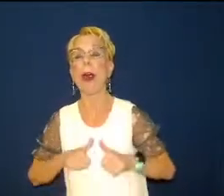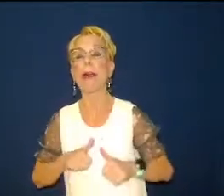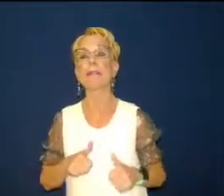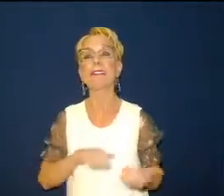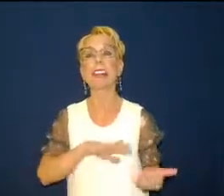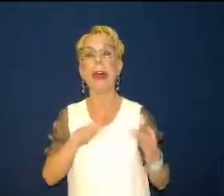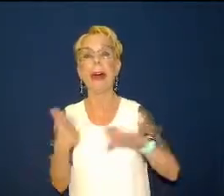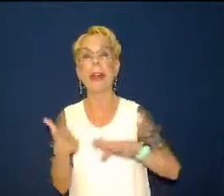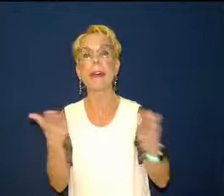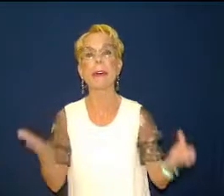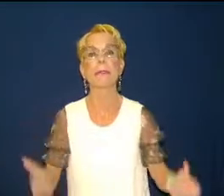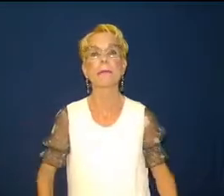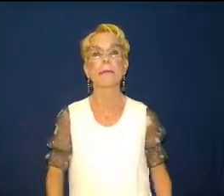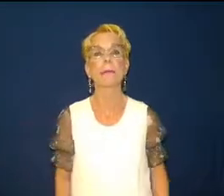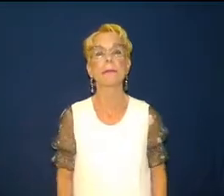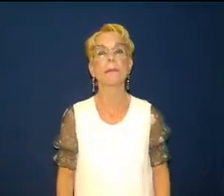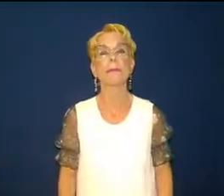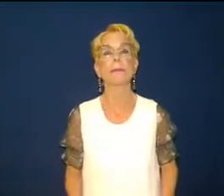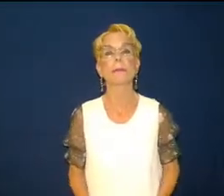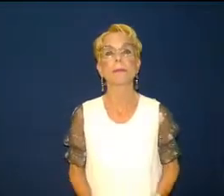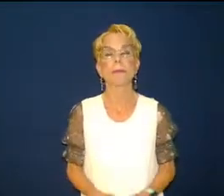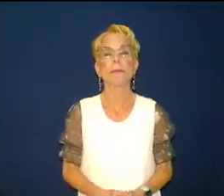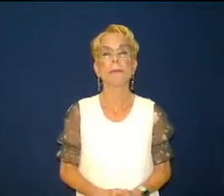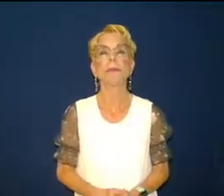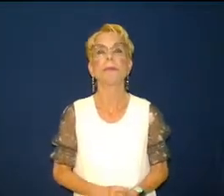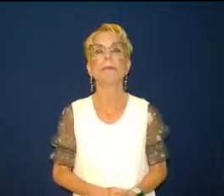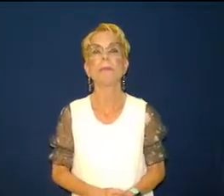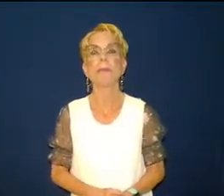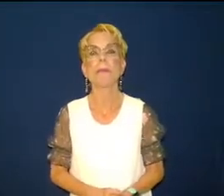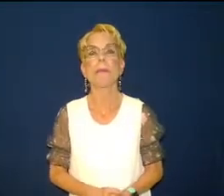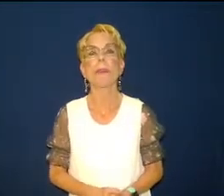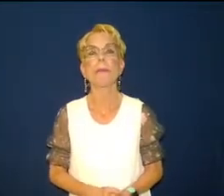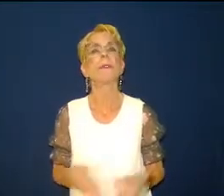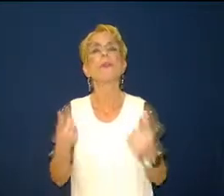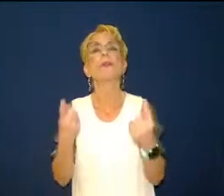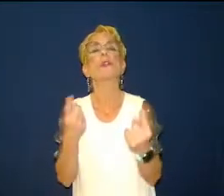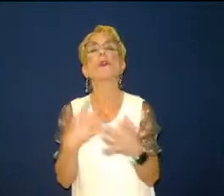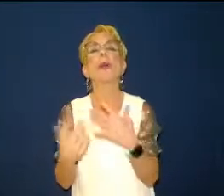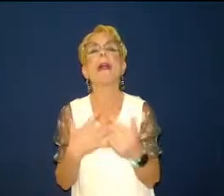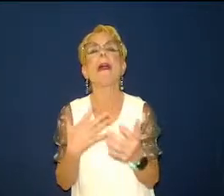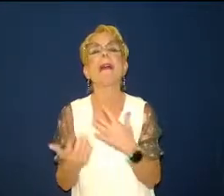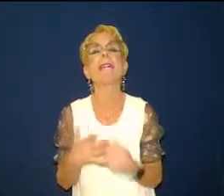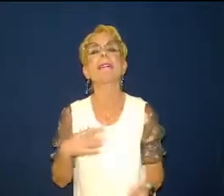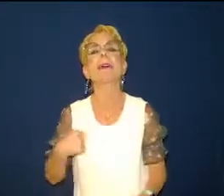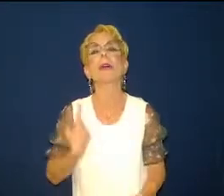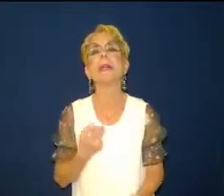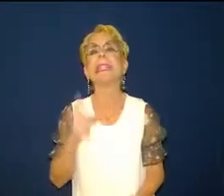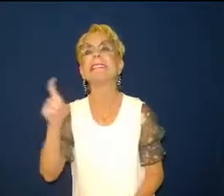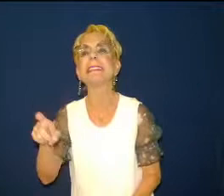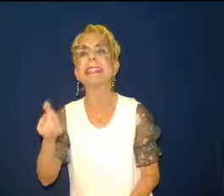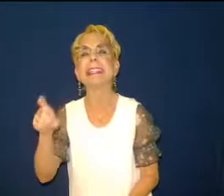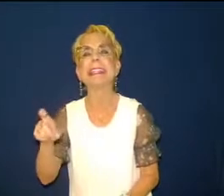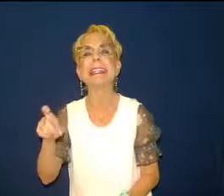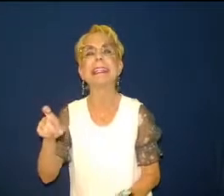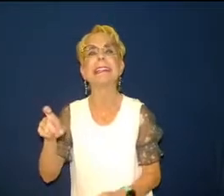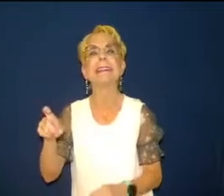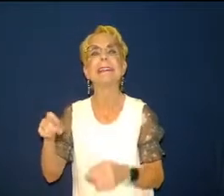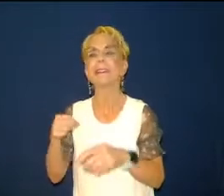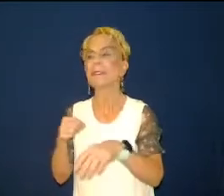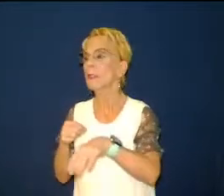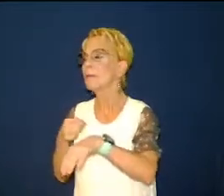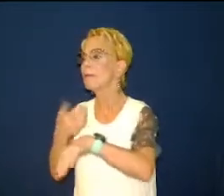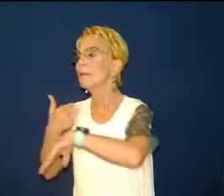let us do what we need to do to make our society as strong and spiritual as possible